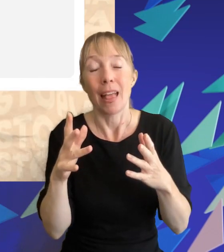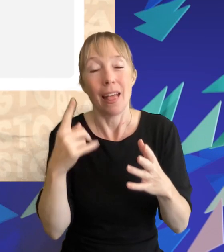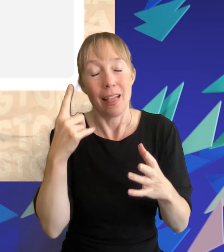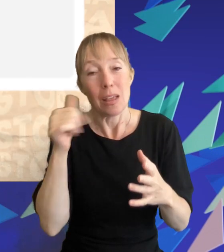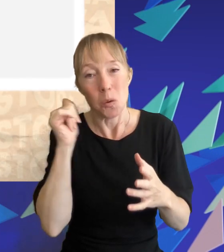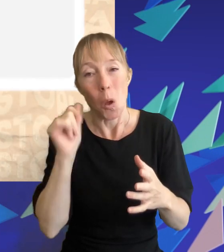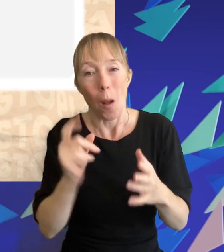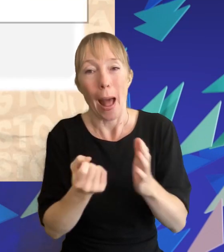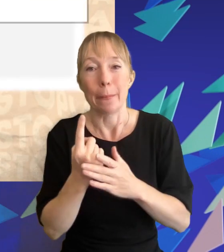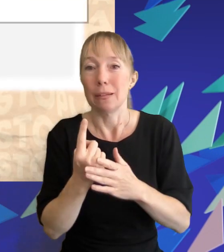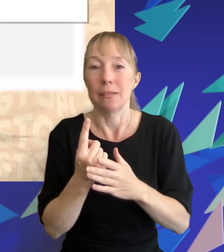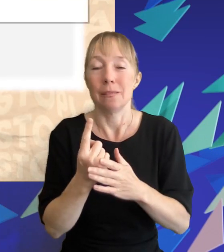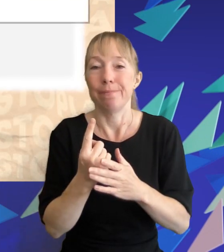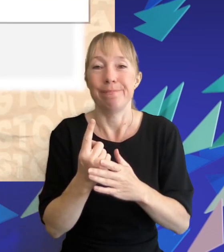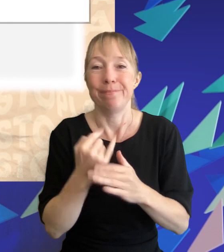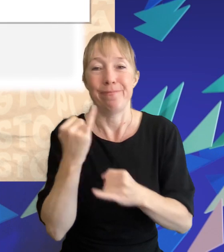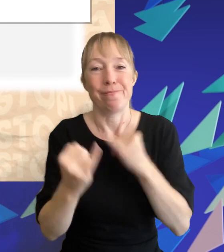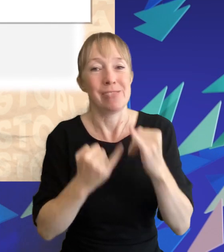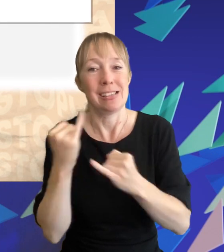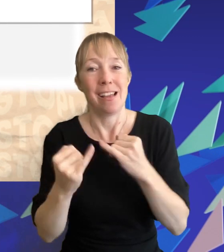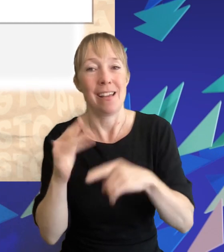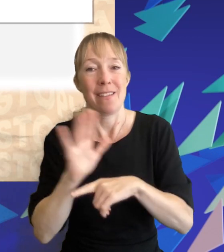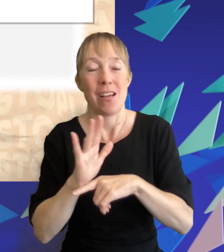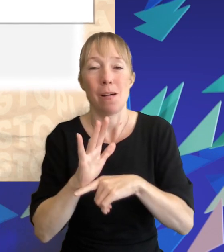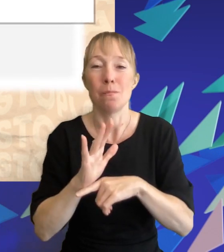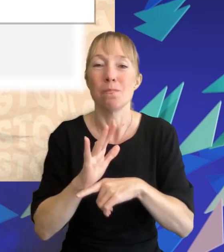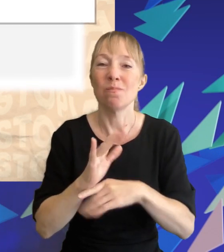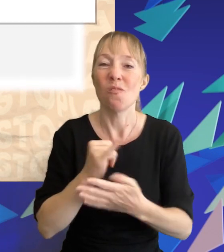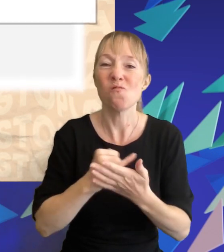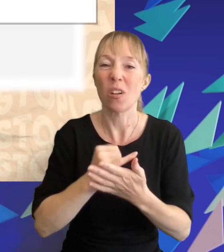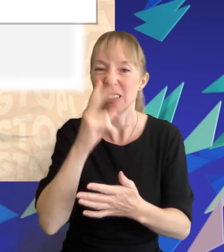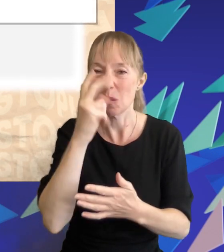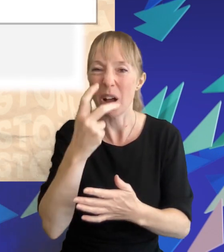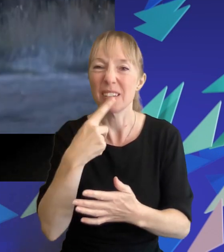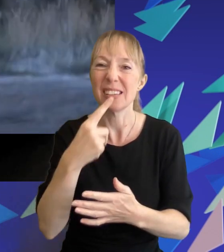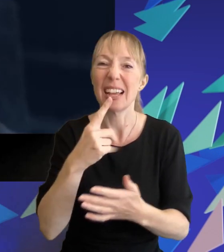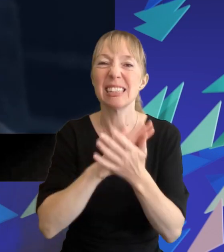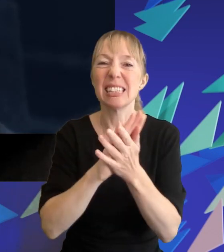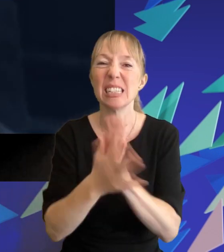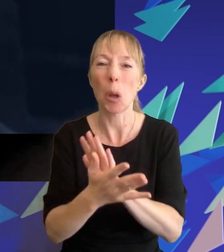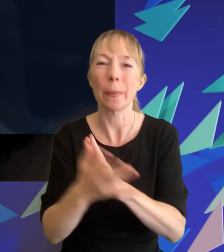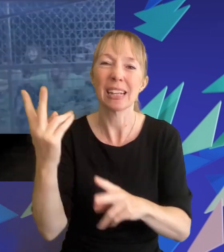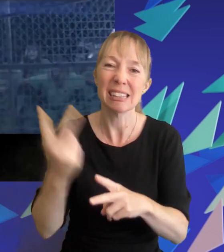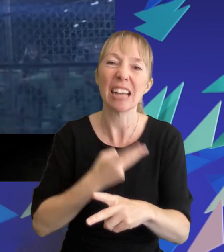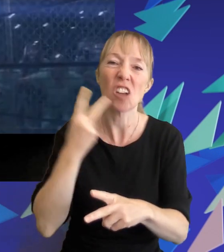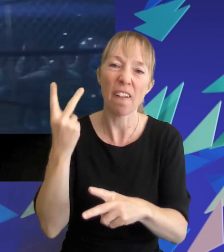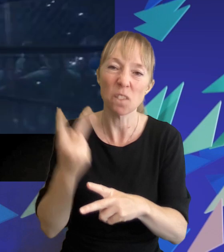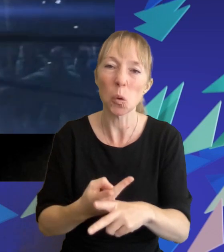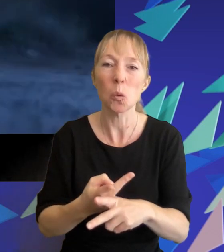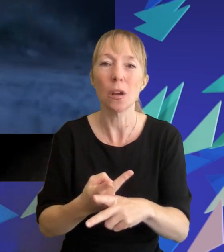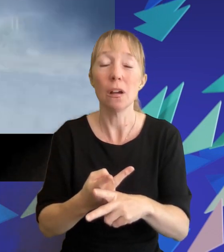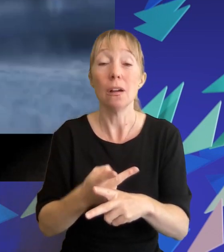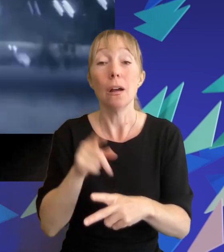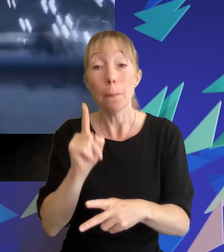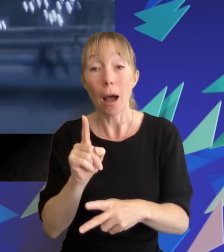critics consensus for the film sums it up perfectly with the phrase dystopian deja vu although it should be noted that